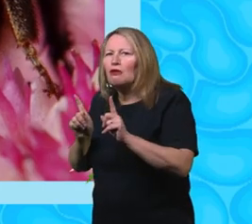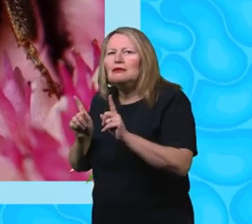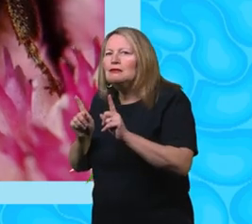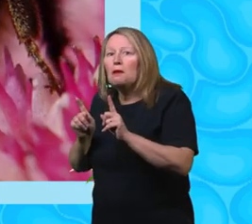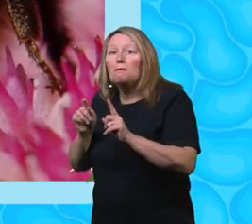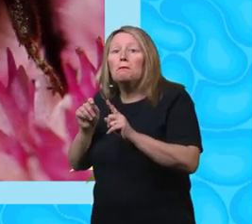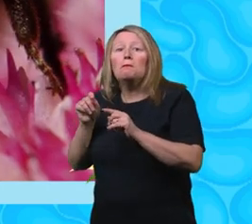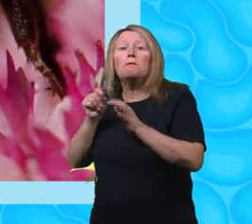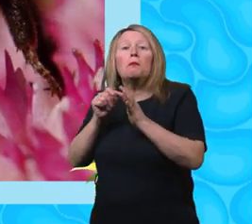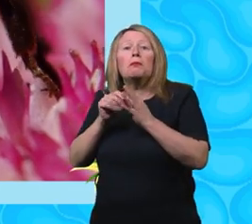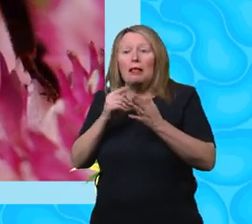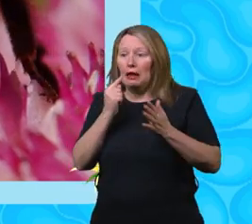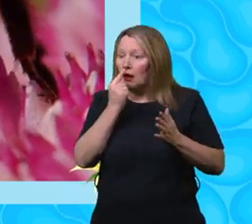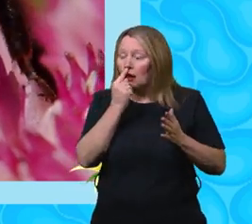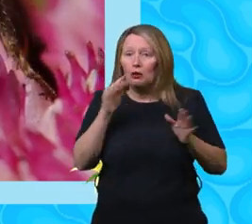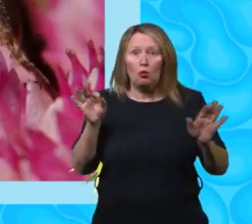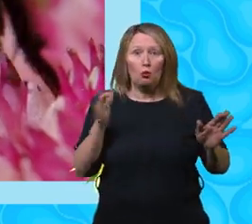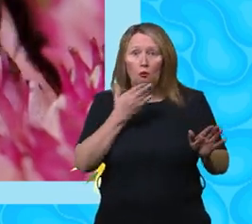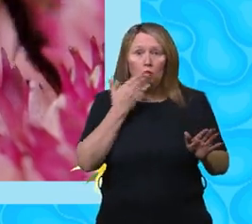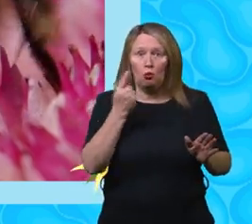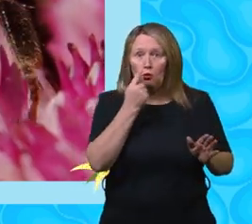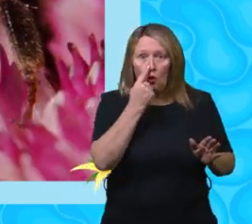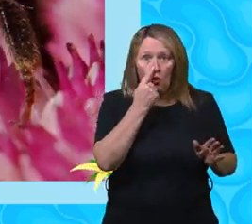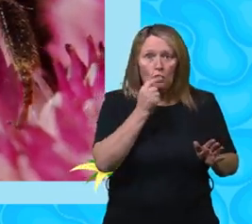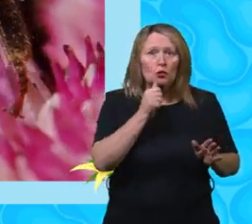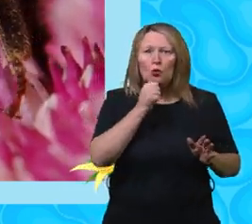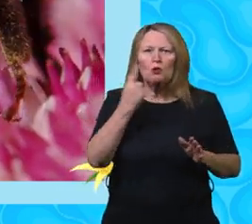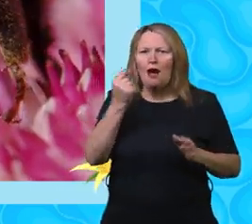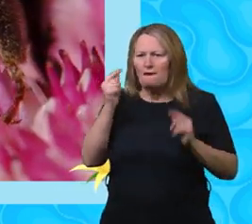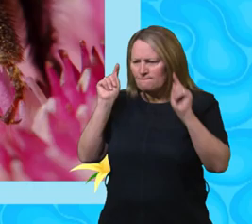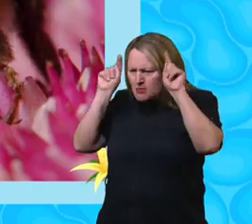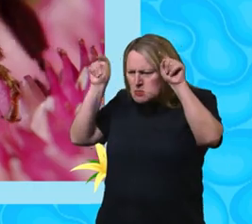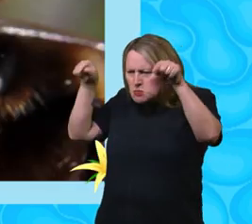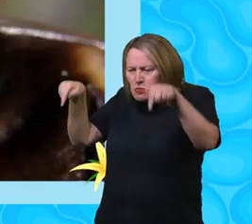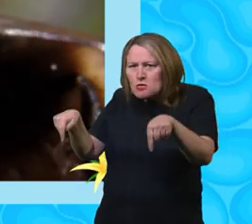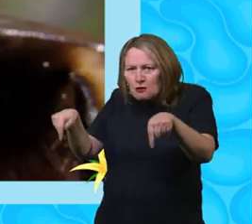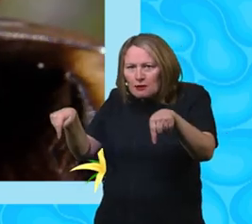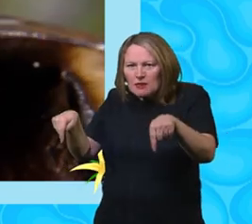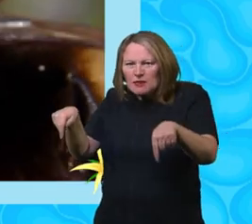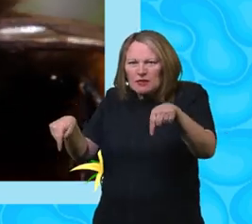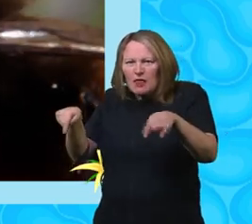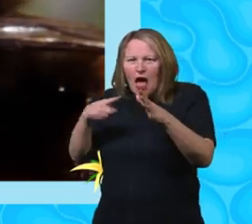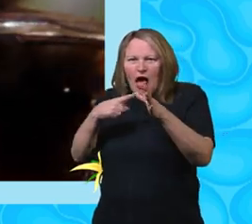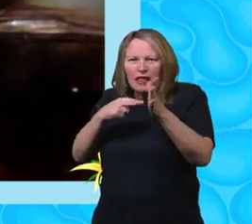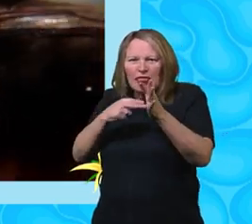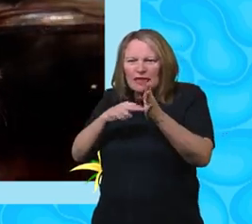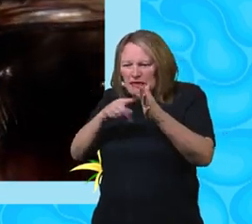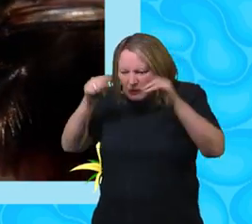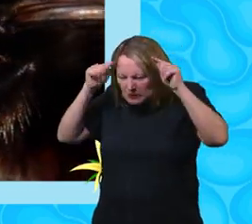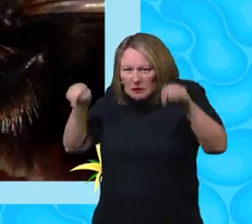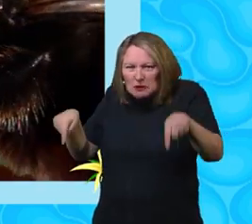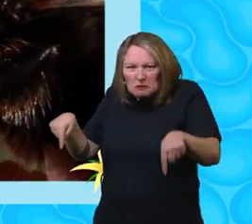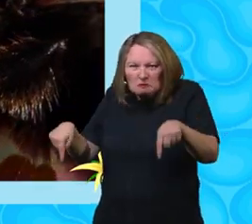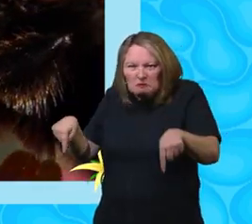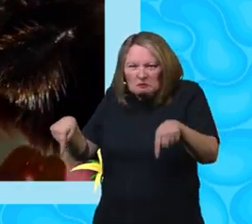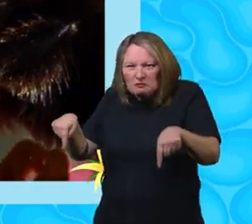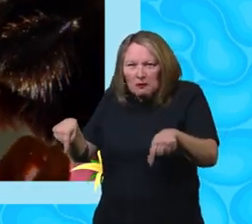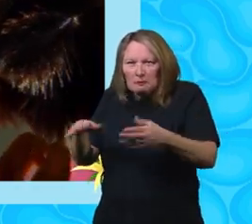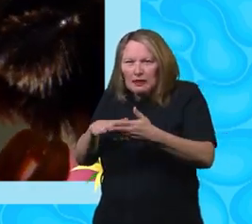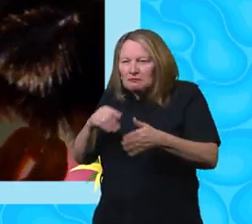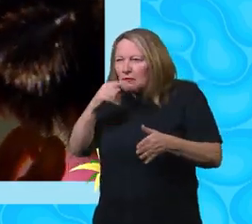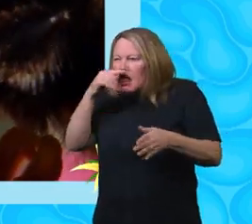noses. Instead, bumble bees have two bendy feelers or antennae on their heads, which they use to smell and feel.